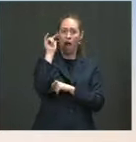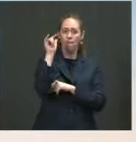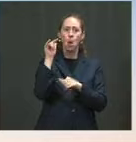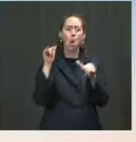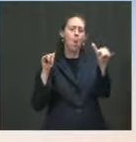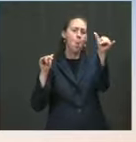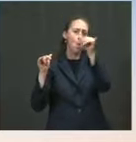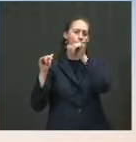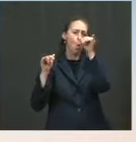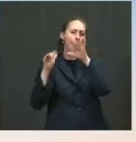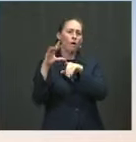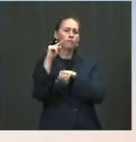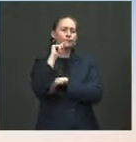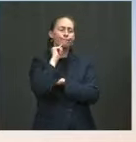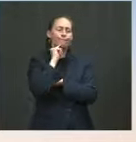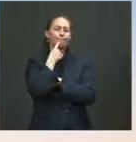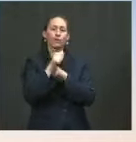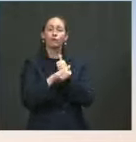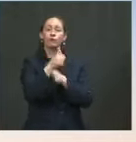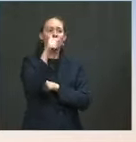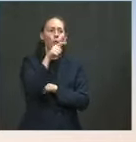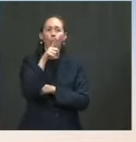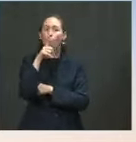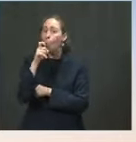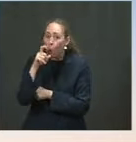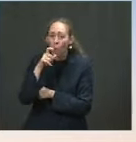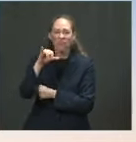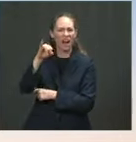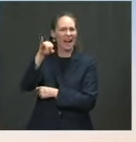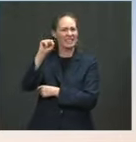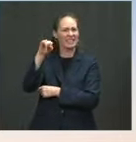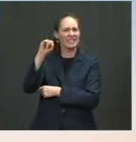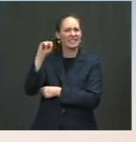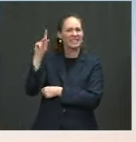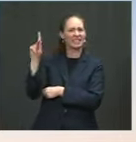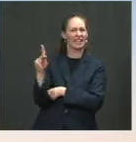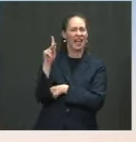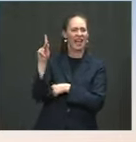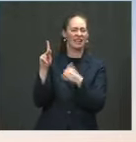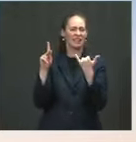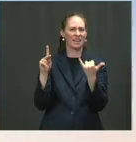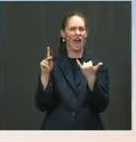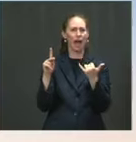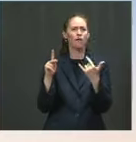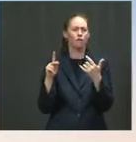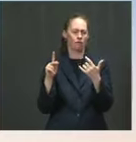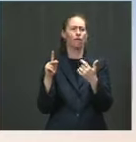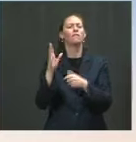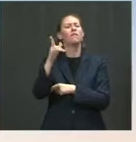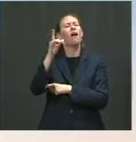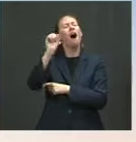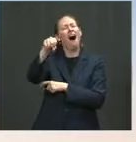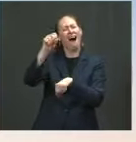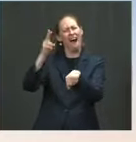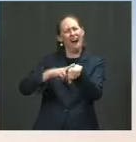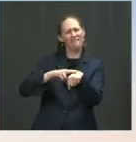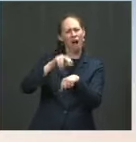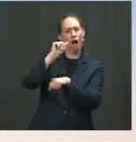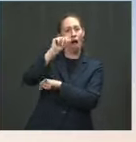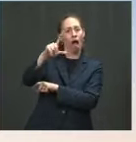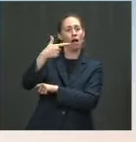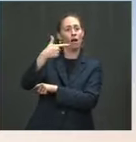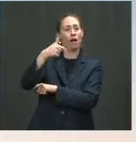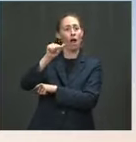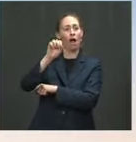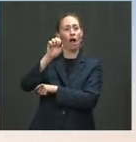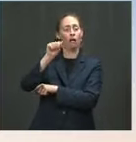deal with. And of course, there's the possibility that al-Qaeda could reconstitute an external plotting capability in Afghanistan. That's why